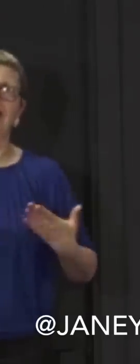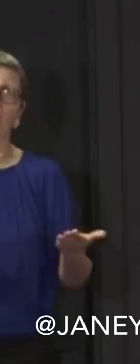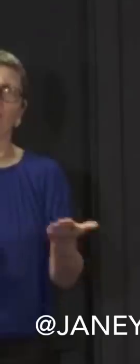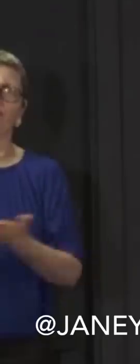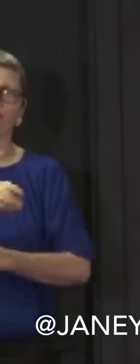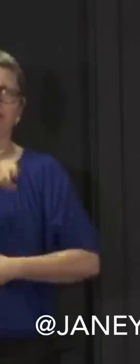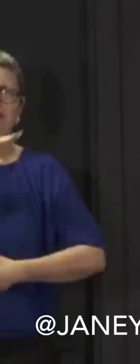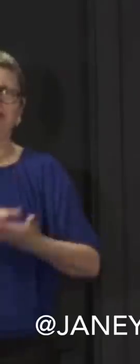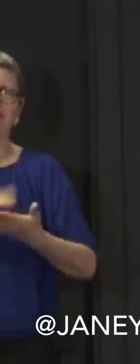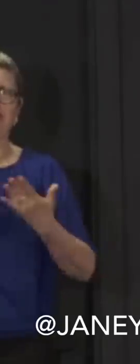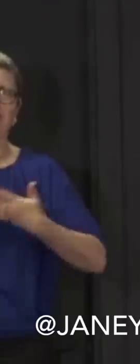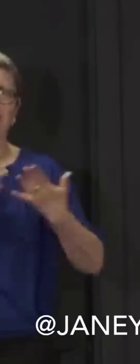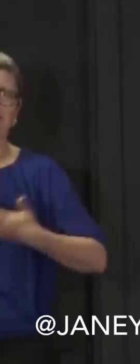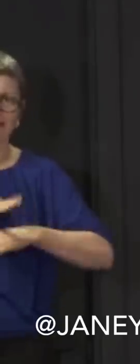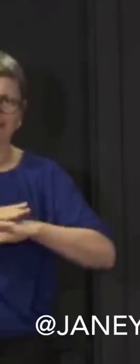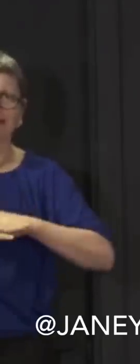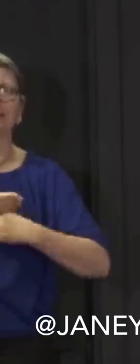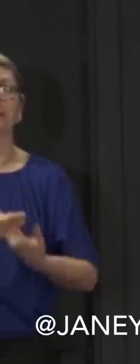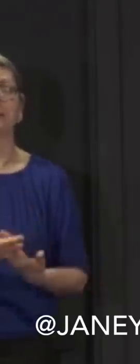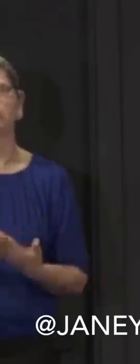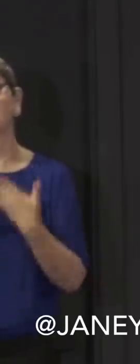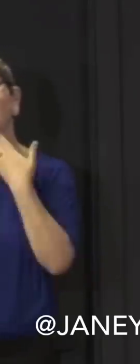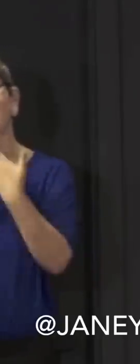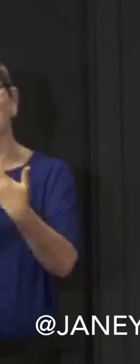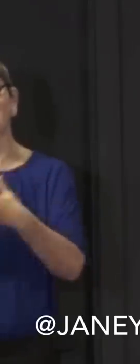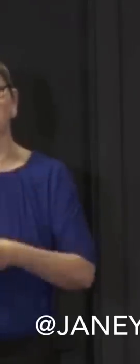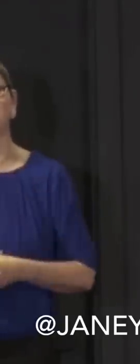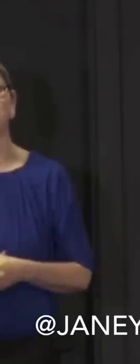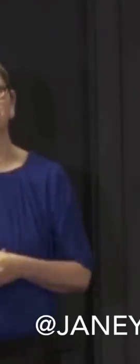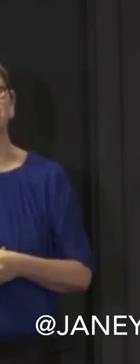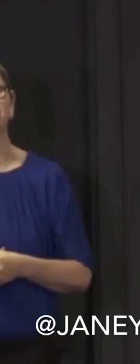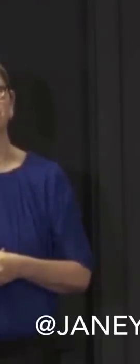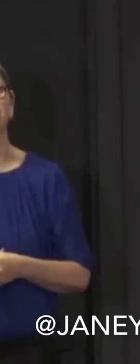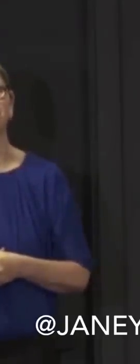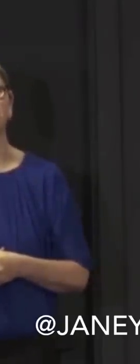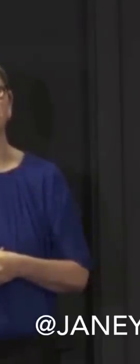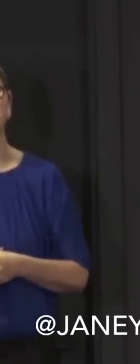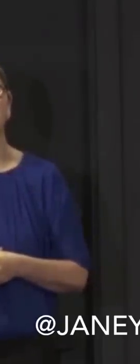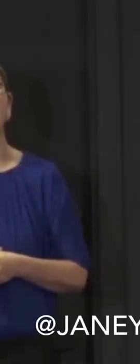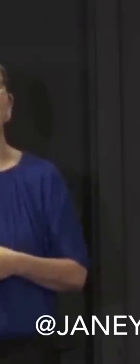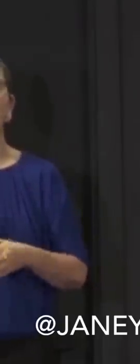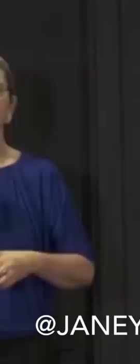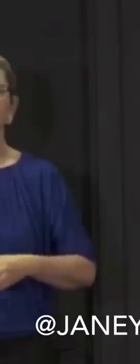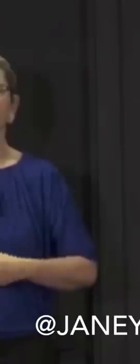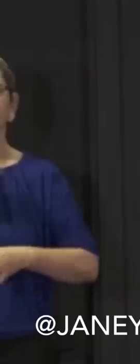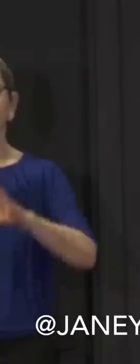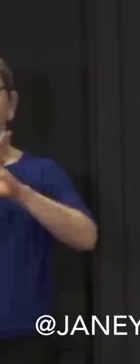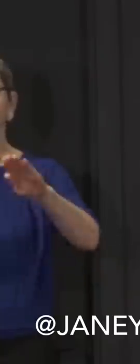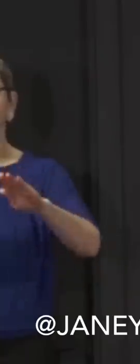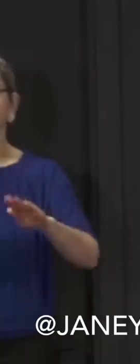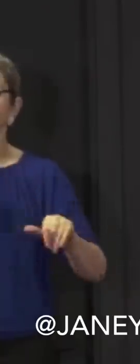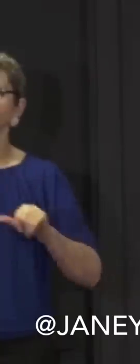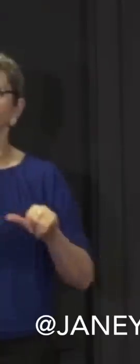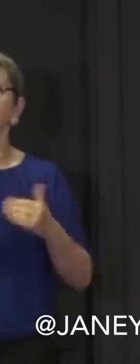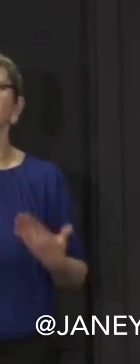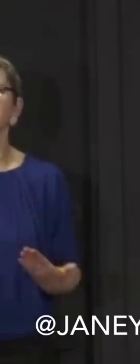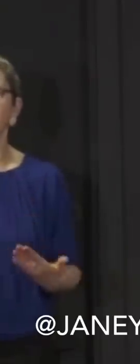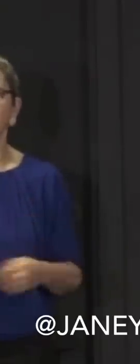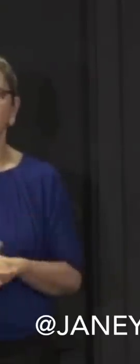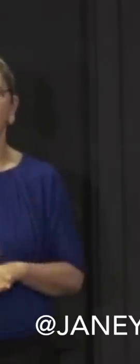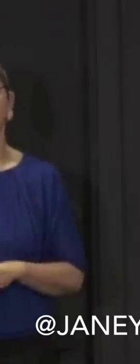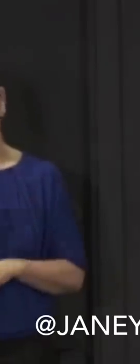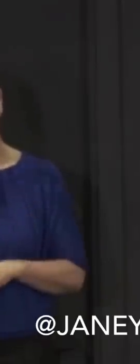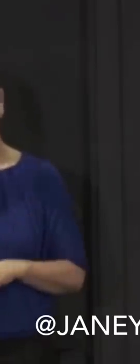The more you go, the more we have to stay in. And see these bammy bastards that think it's alright to gather in the park? You're just a bunch of killers.